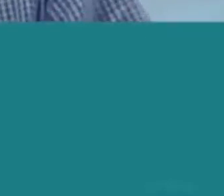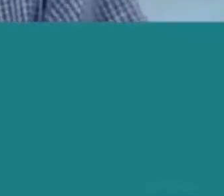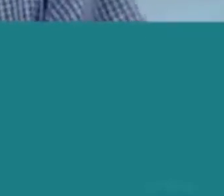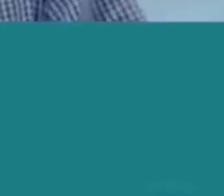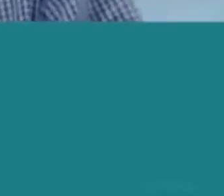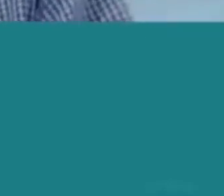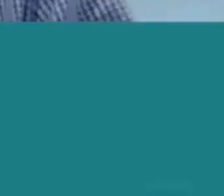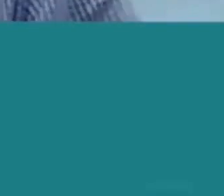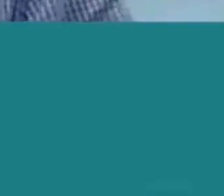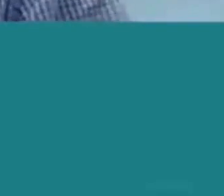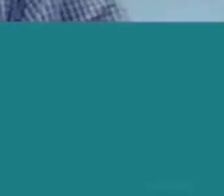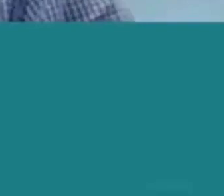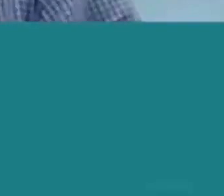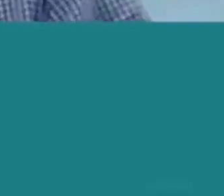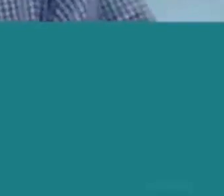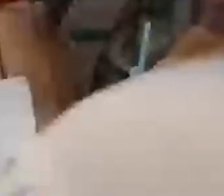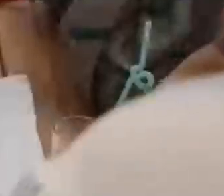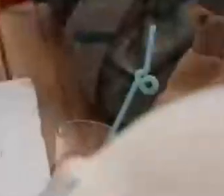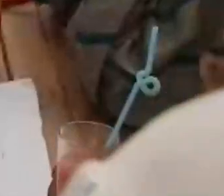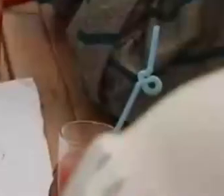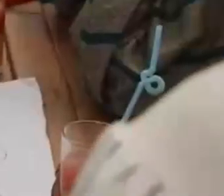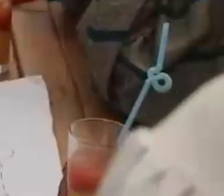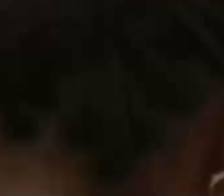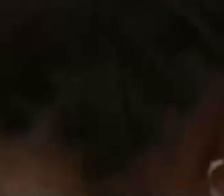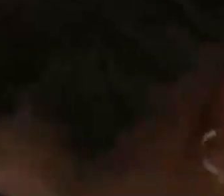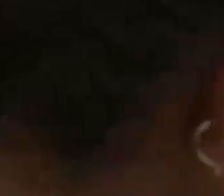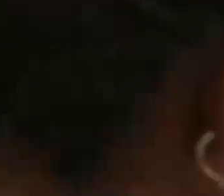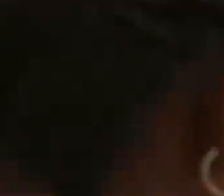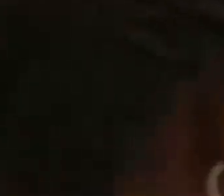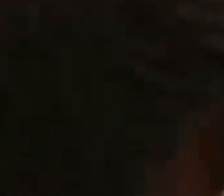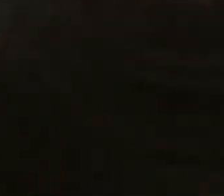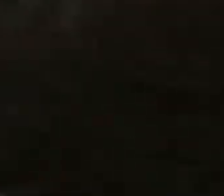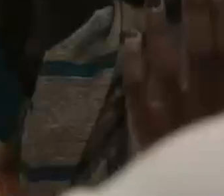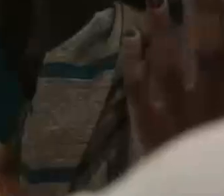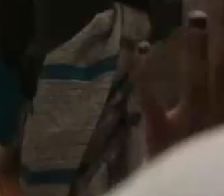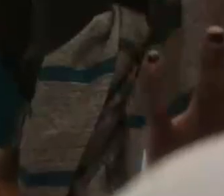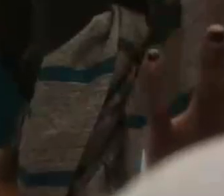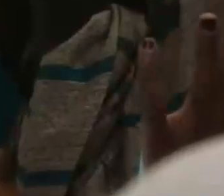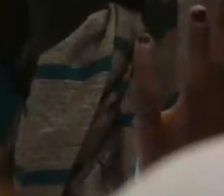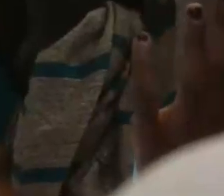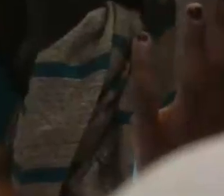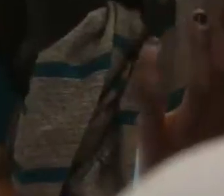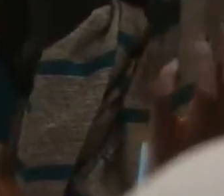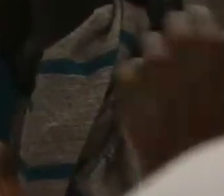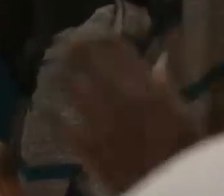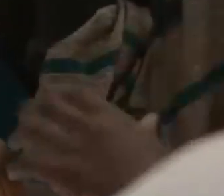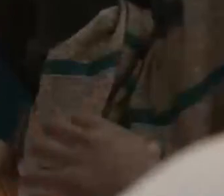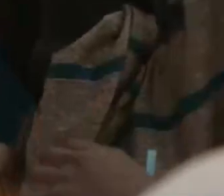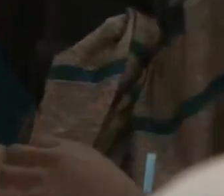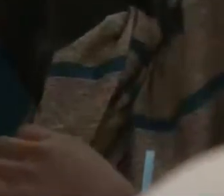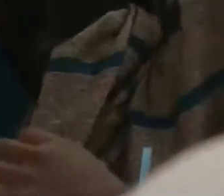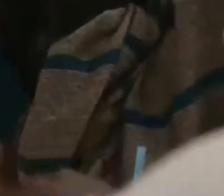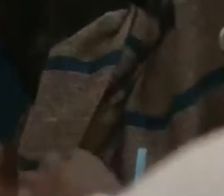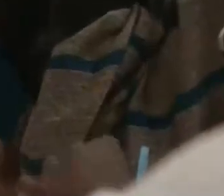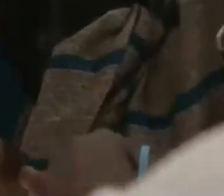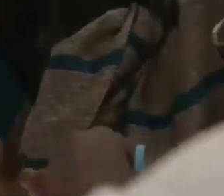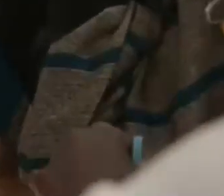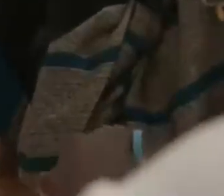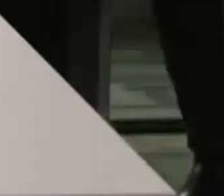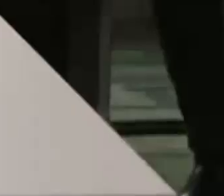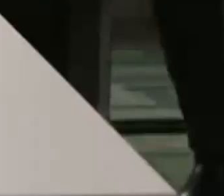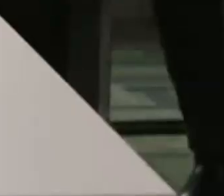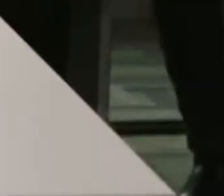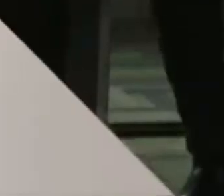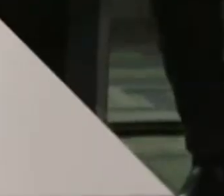inclusive futures has done exactly that we've invested significant time in much better understanding how labor markets